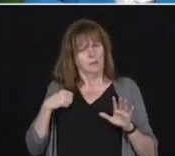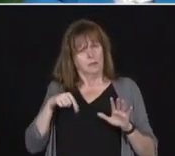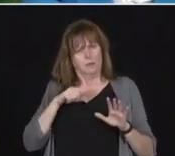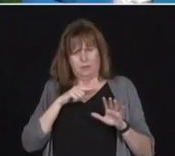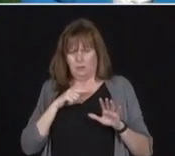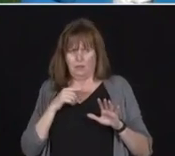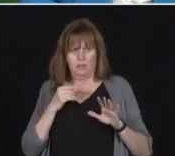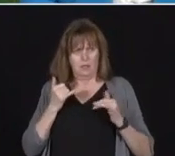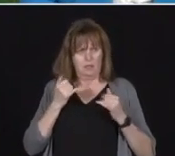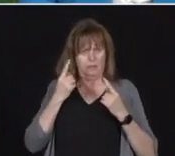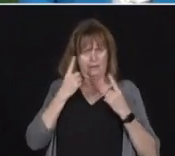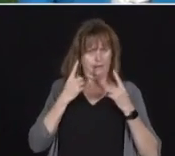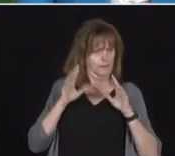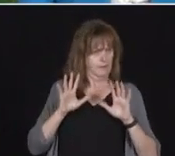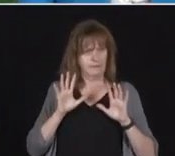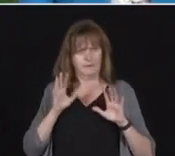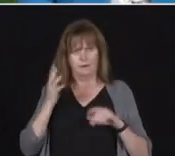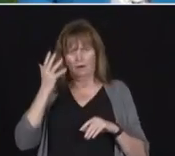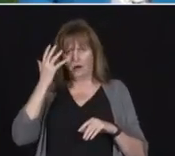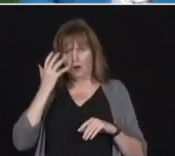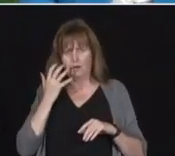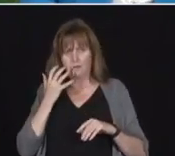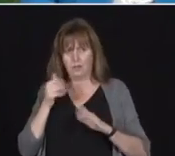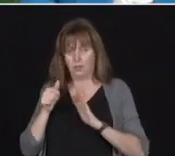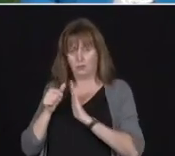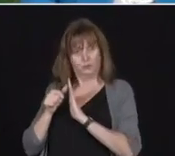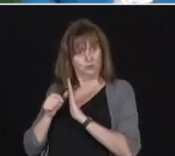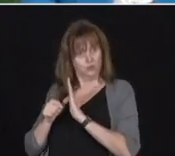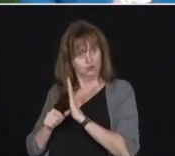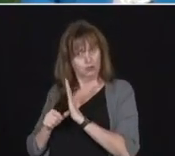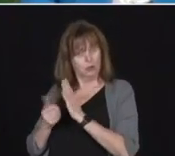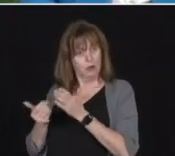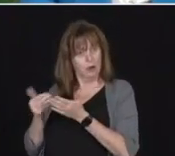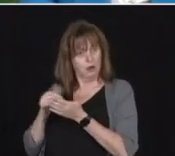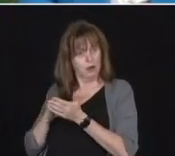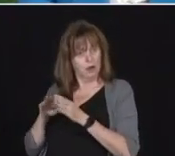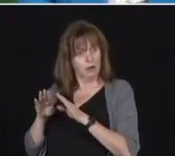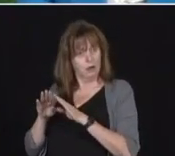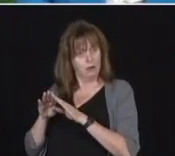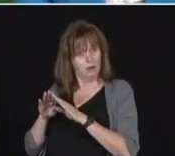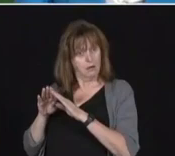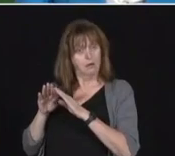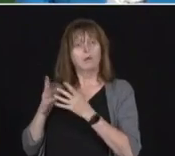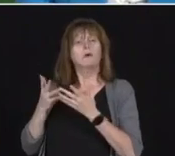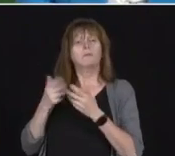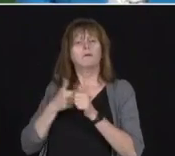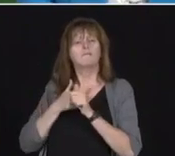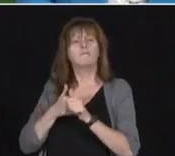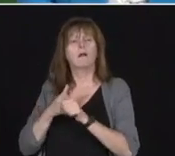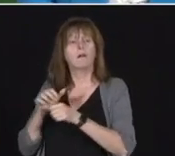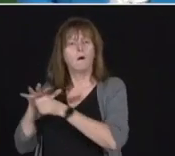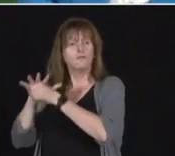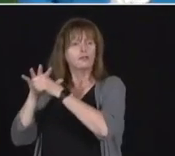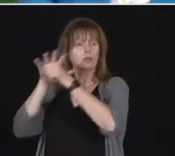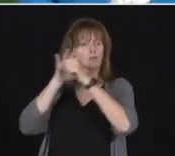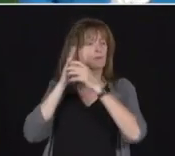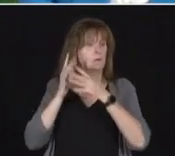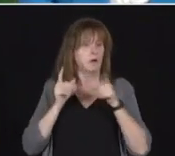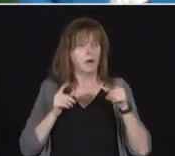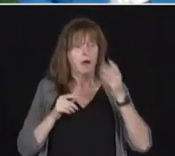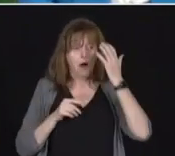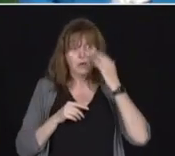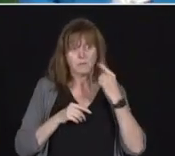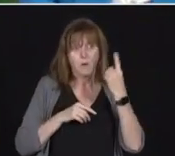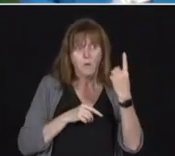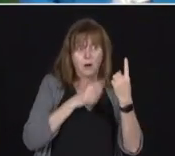to those procedures in a regional way. So if there is one hospital in a region that is providing support to a long-term care home, there